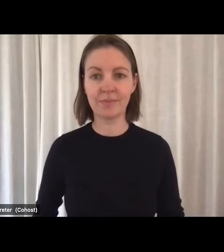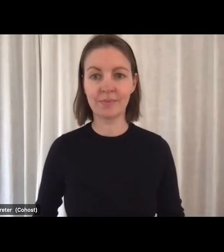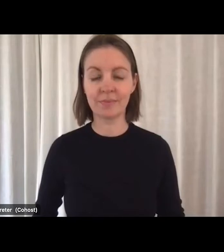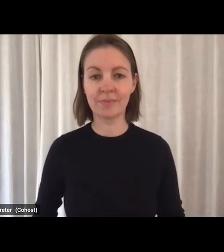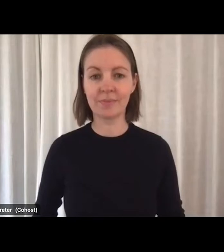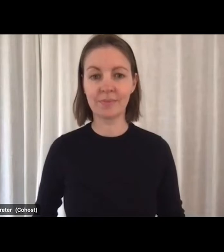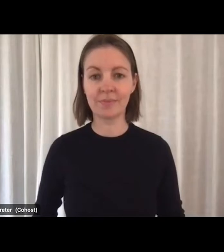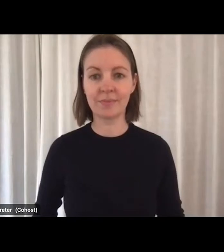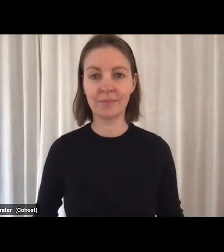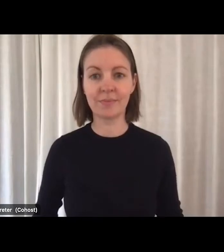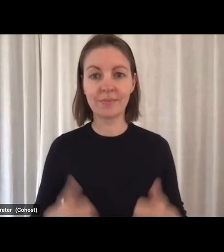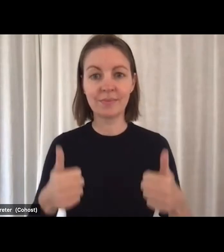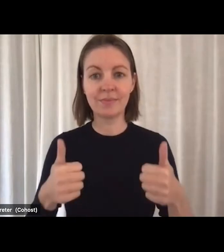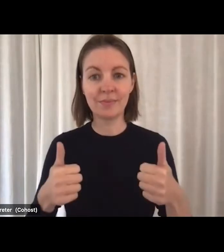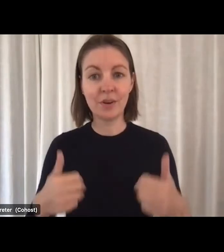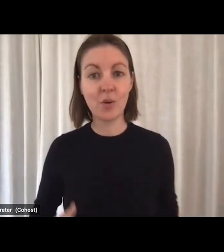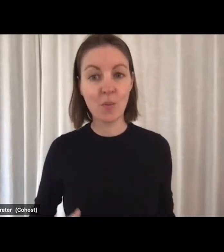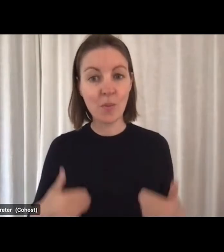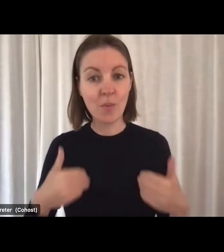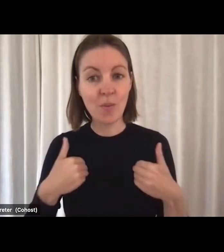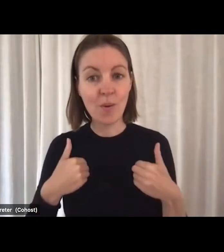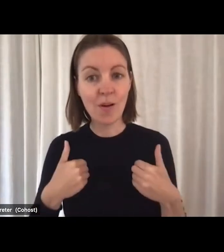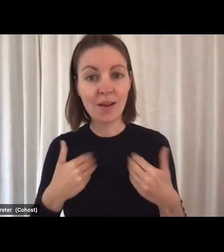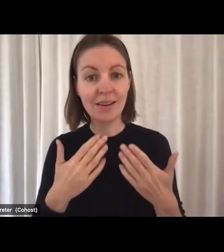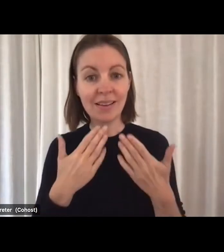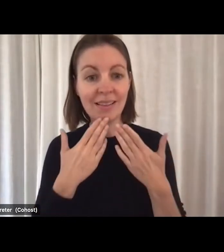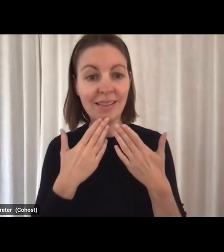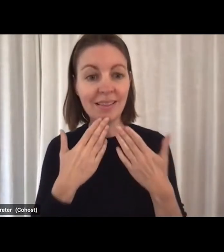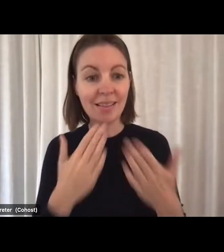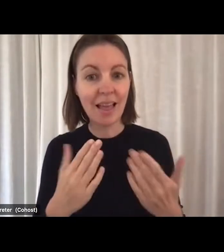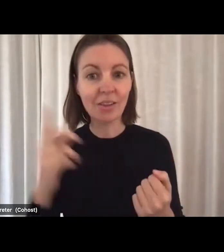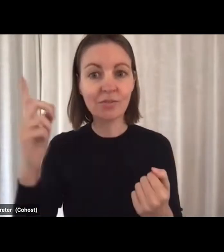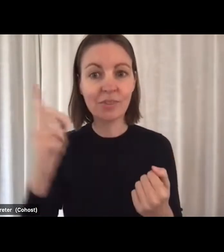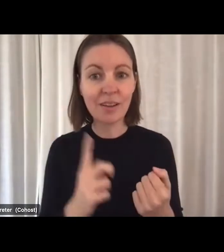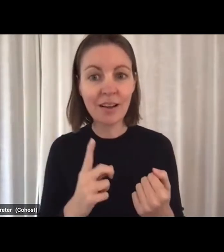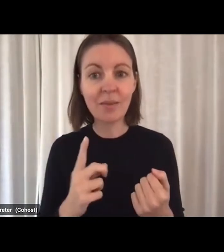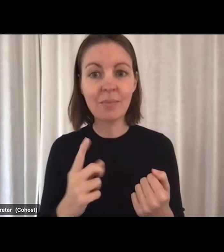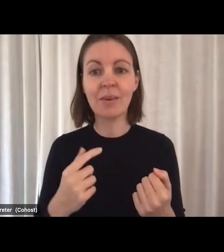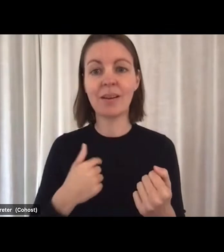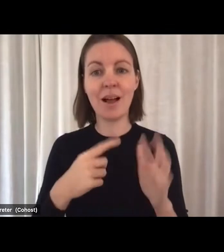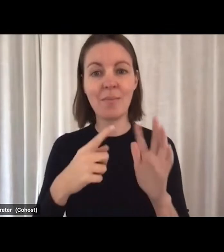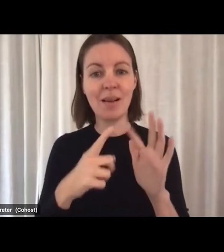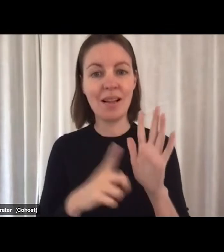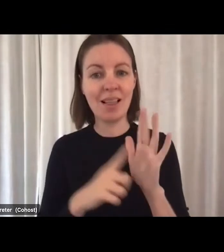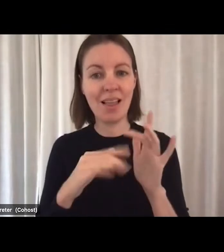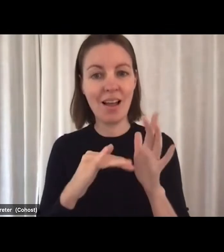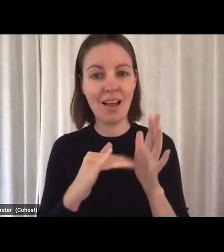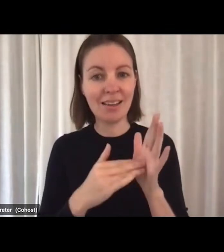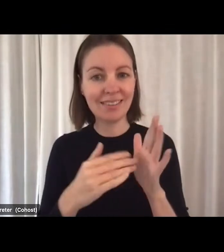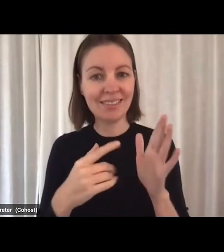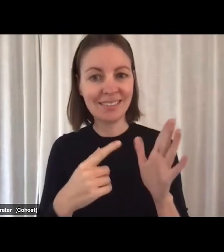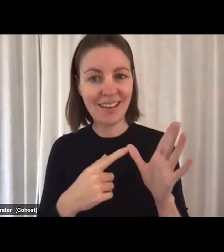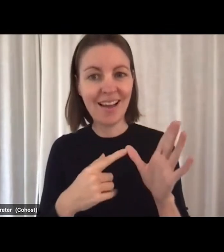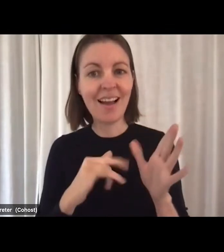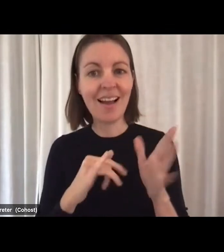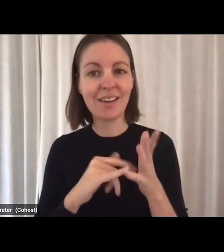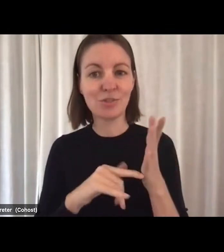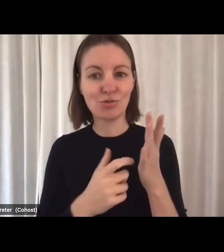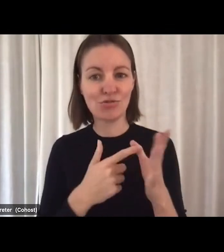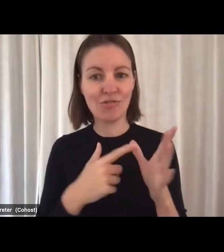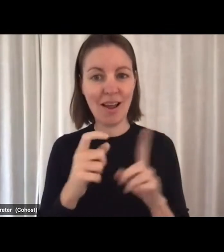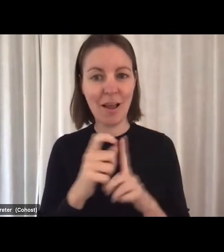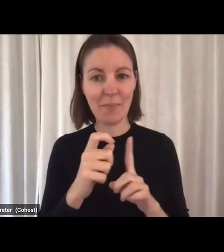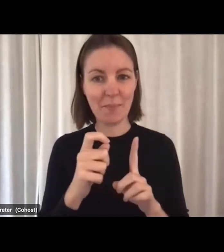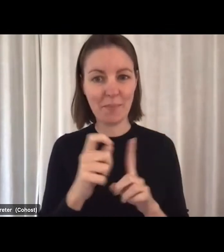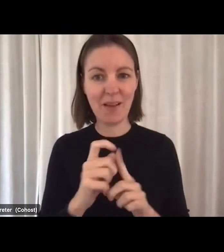Morning everyone and thank you for attending today's webinar. I'm Eliza Strapp, First Assistant Secretary from the Aged Care Marketer Workforce